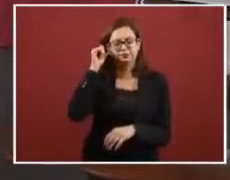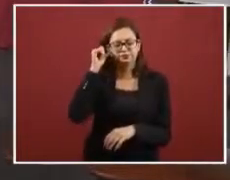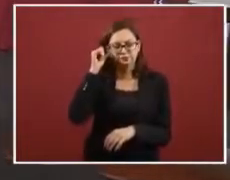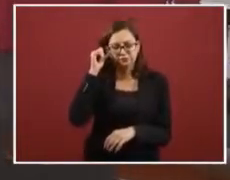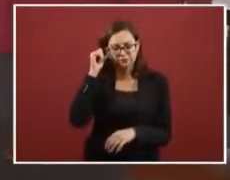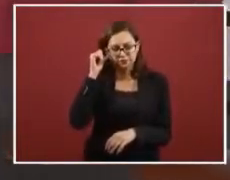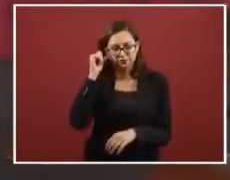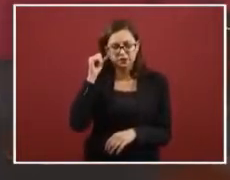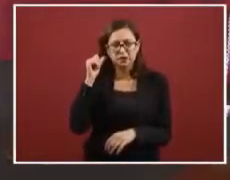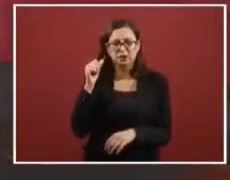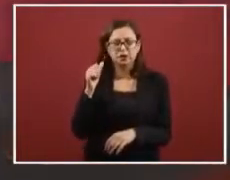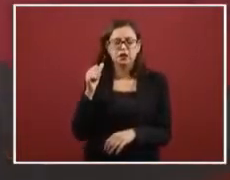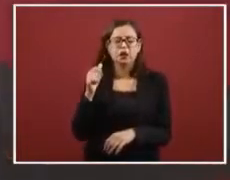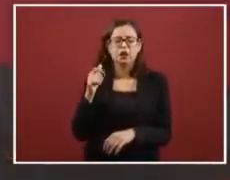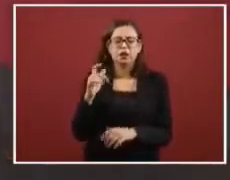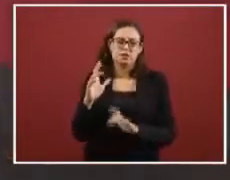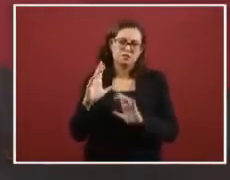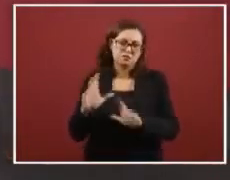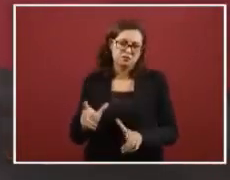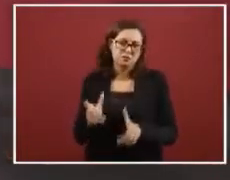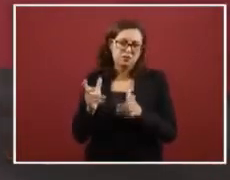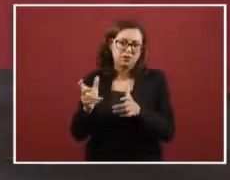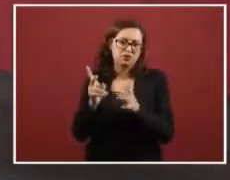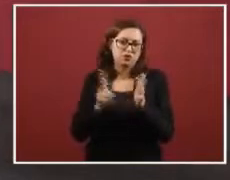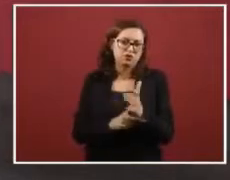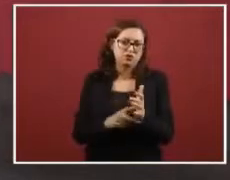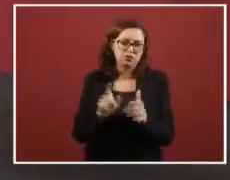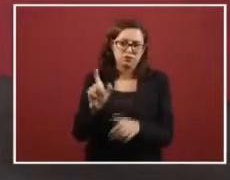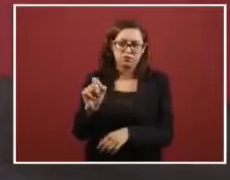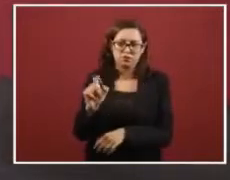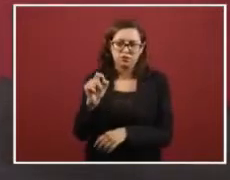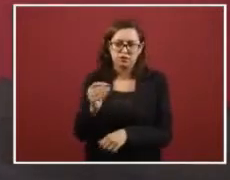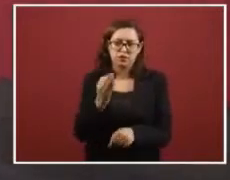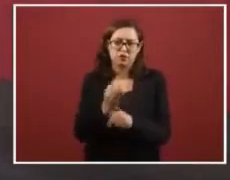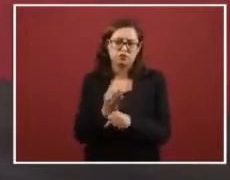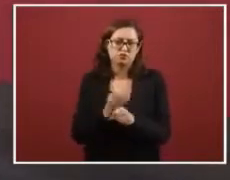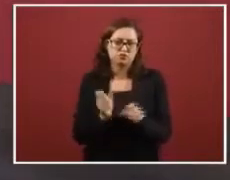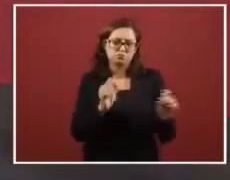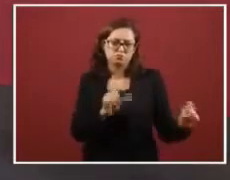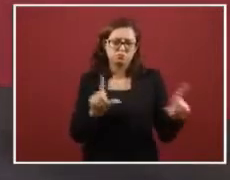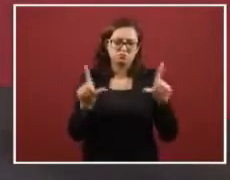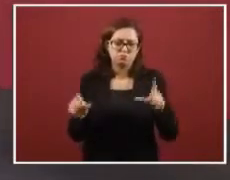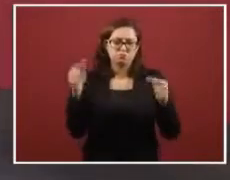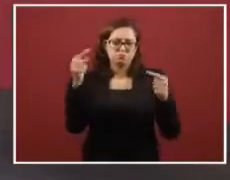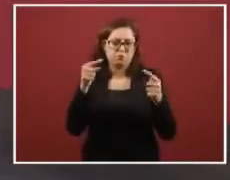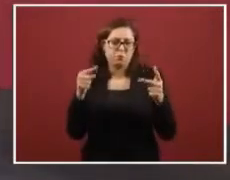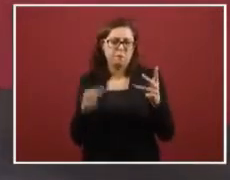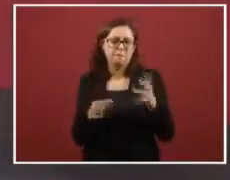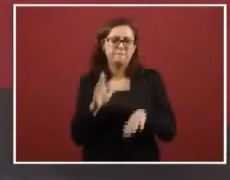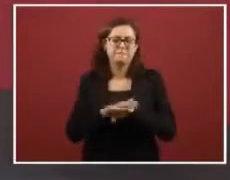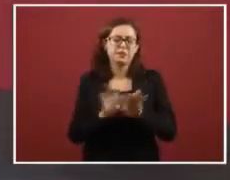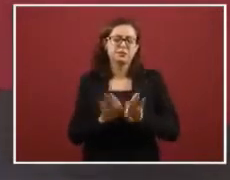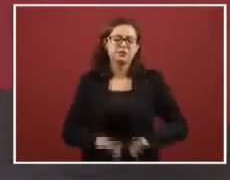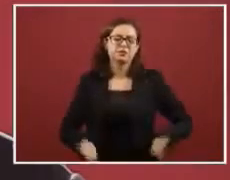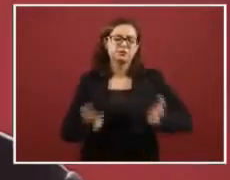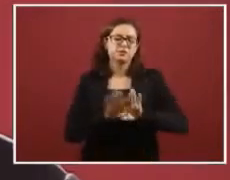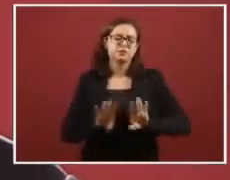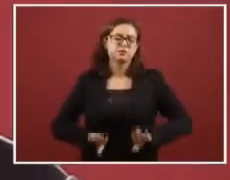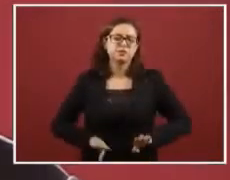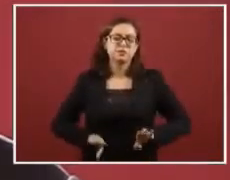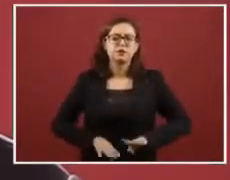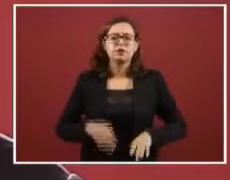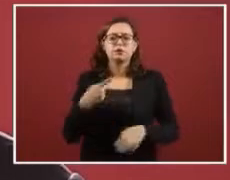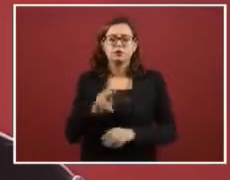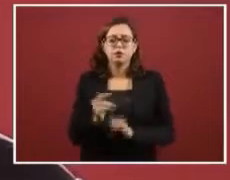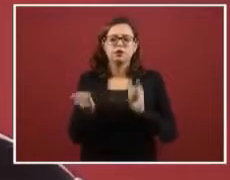yesterday we gave the economical packet for 2020 showing the most important